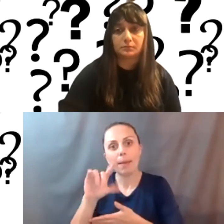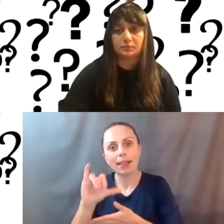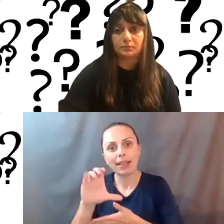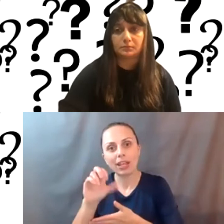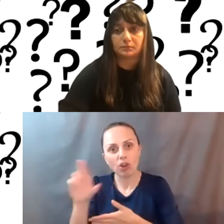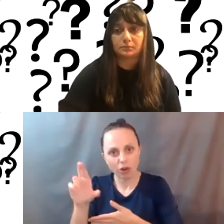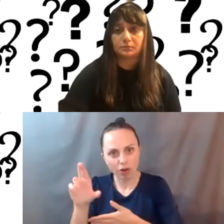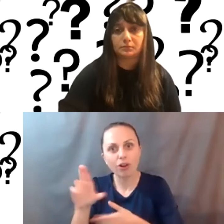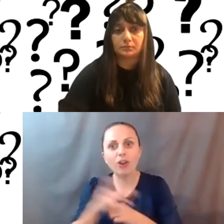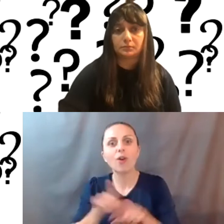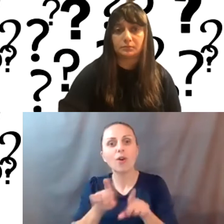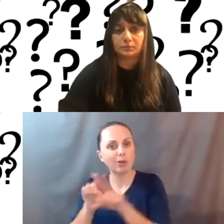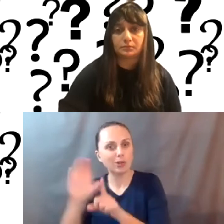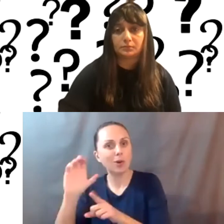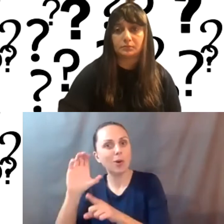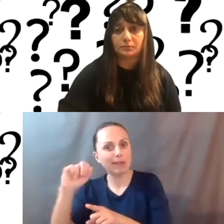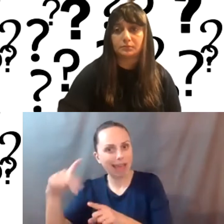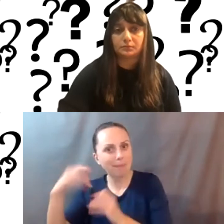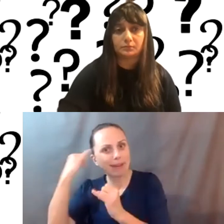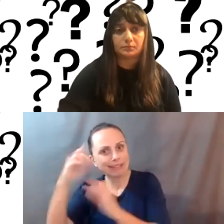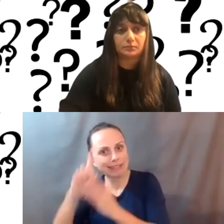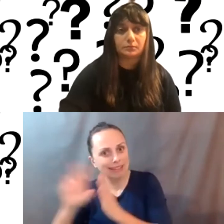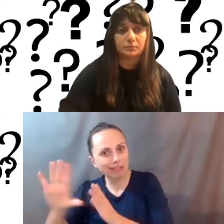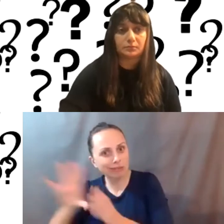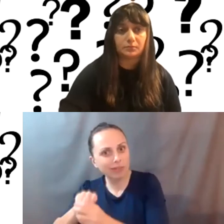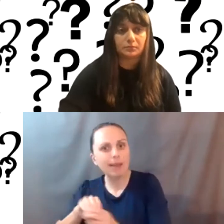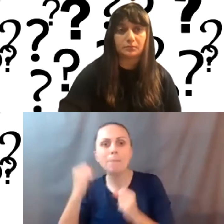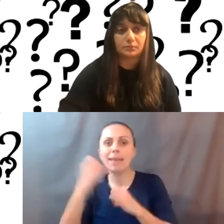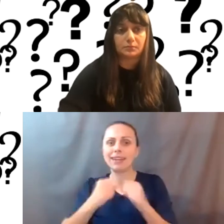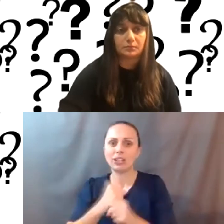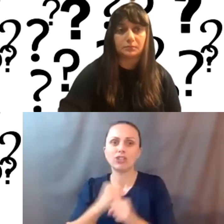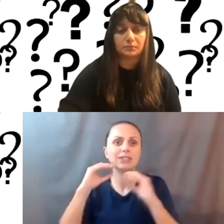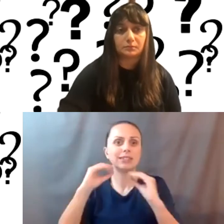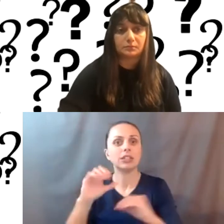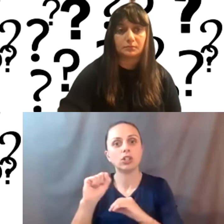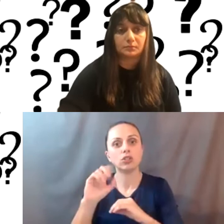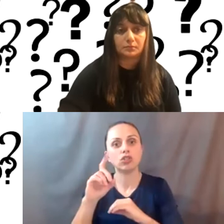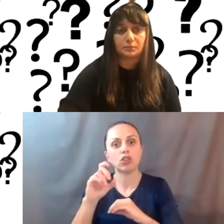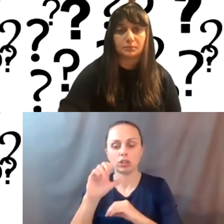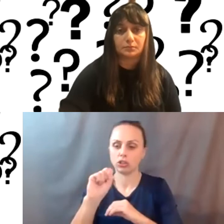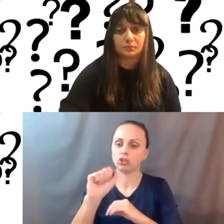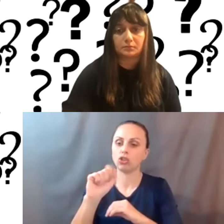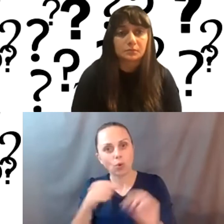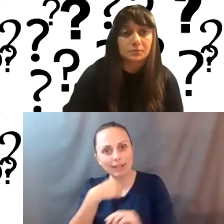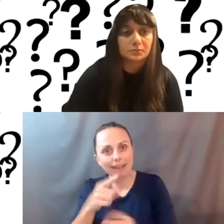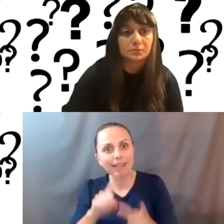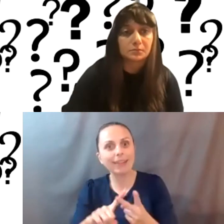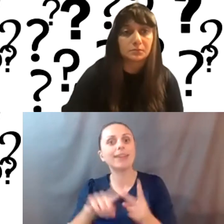design at Capilano. For a number of years, I was also teaching at the Sodder School, teaching digital storytelling and